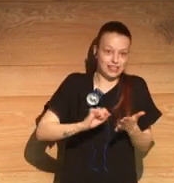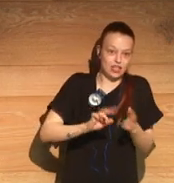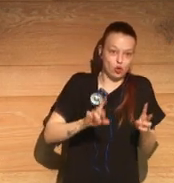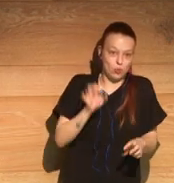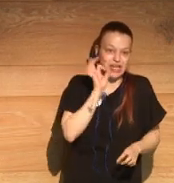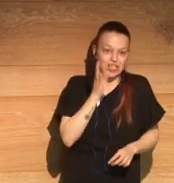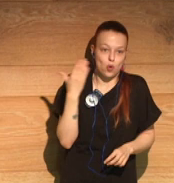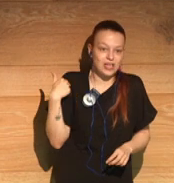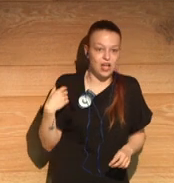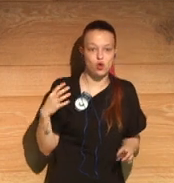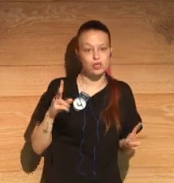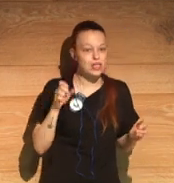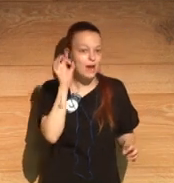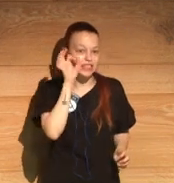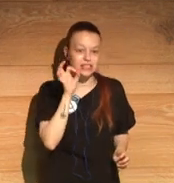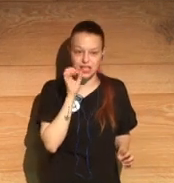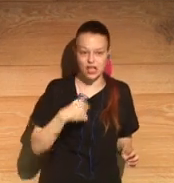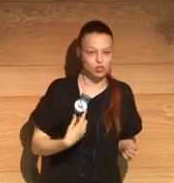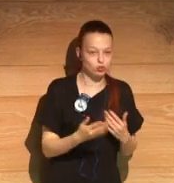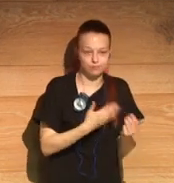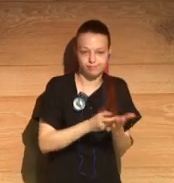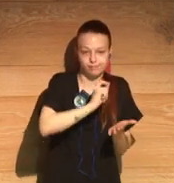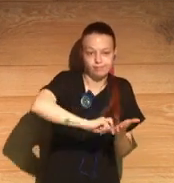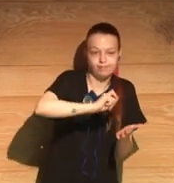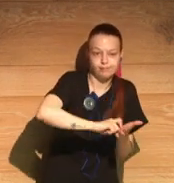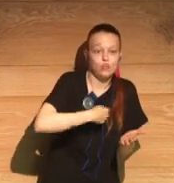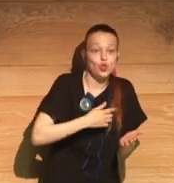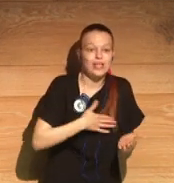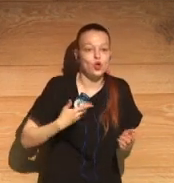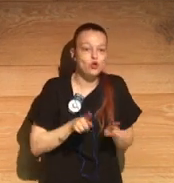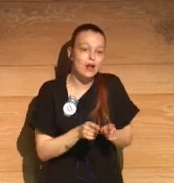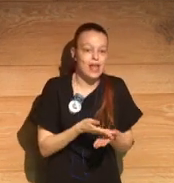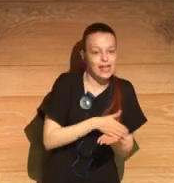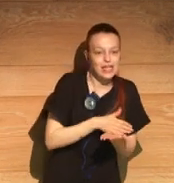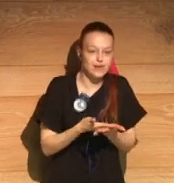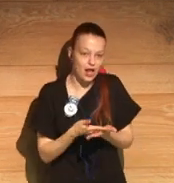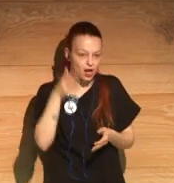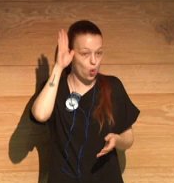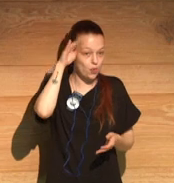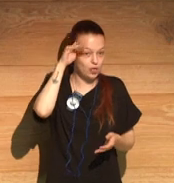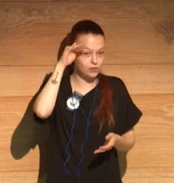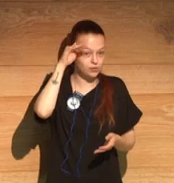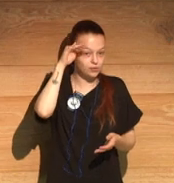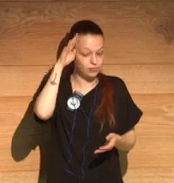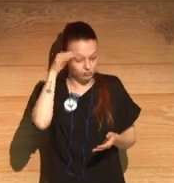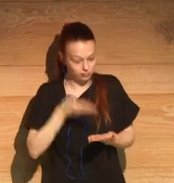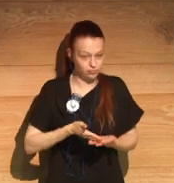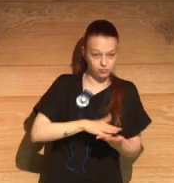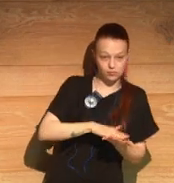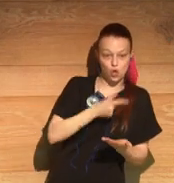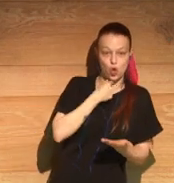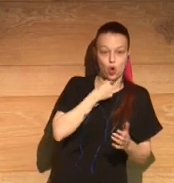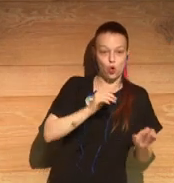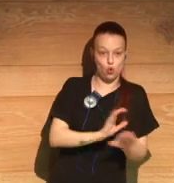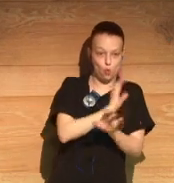So I did try to balance the two, the brutality with the humor and it's different points in his life where different